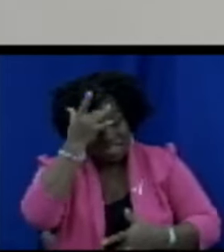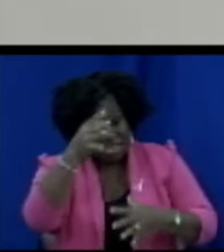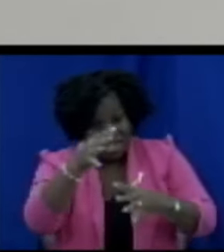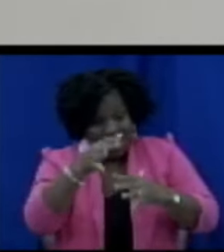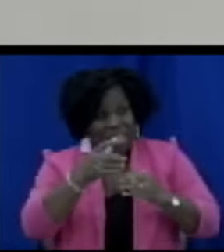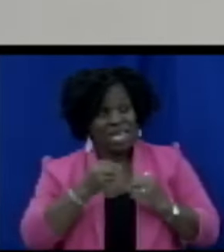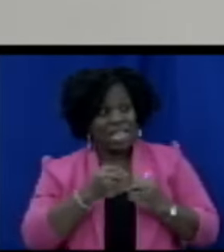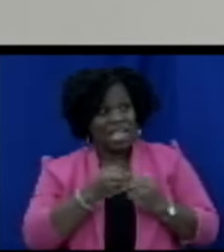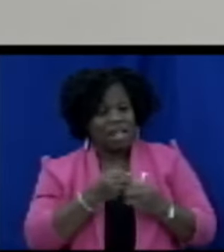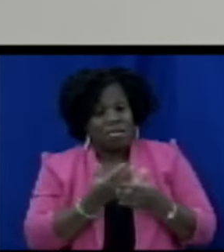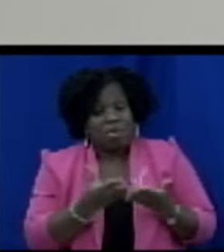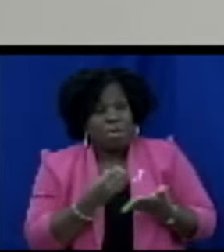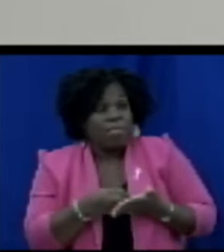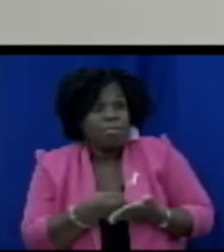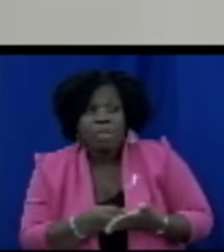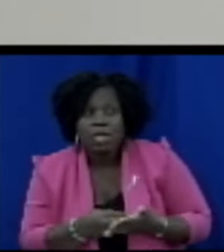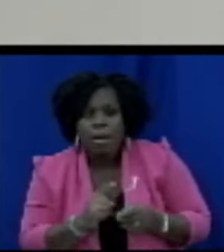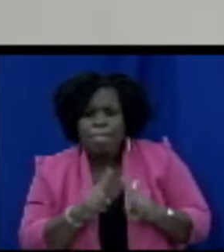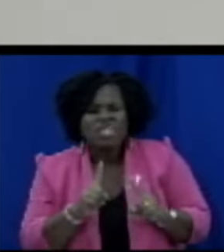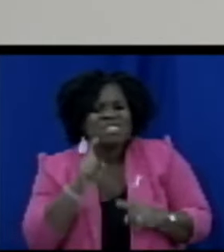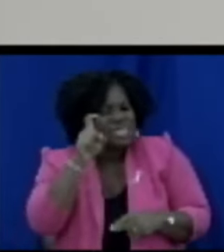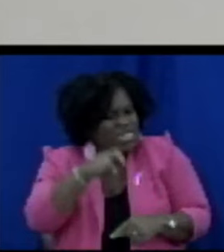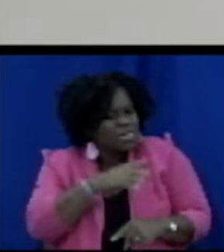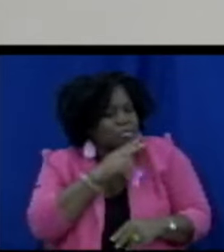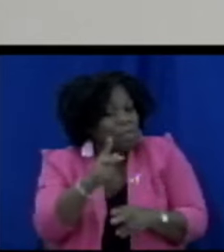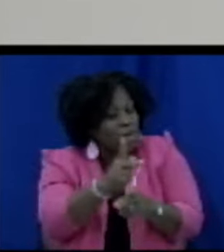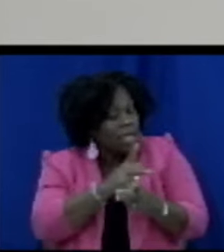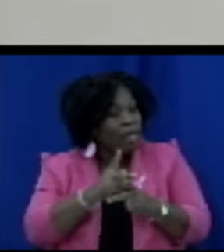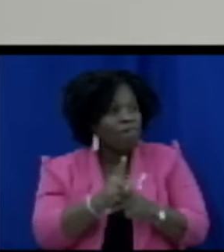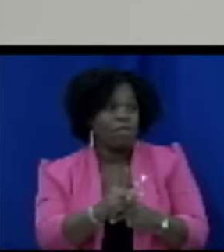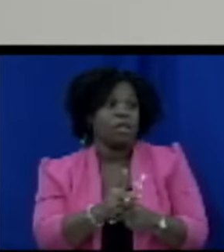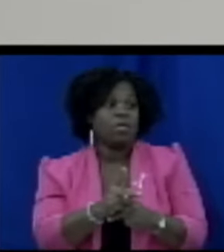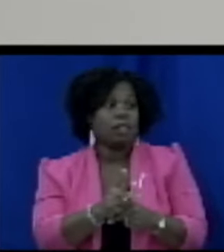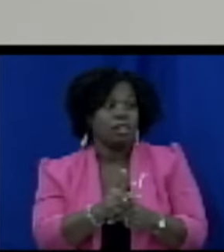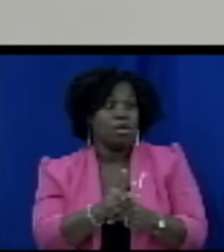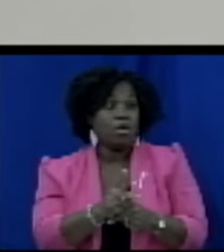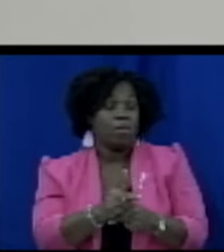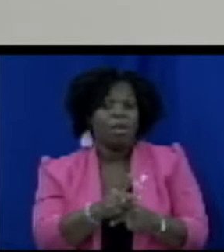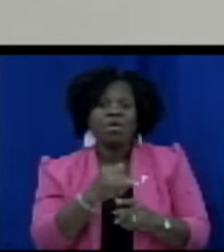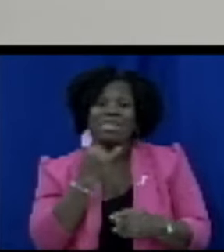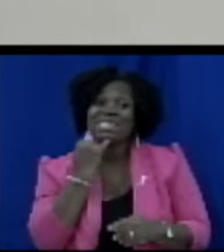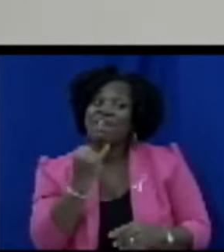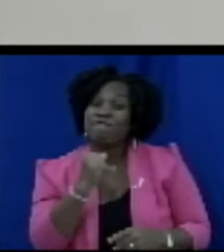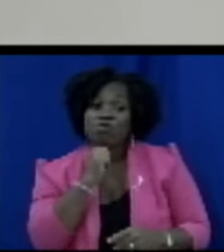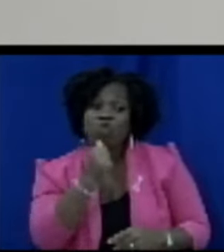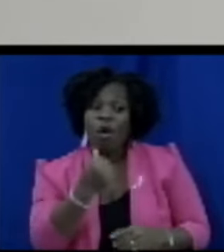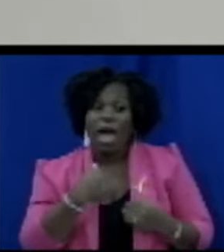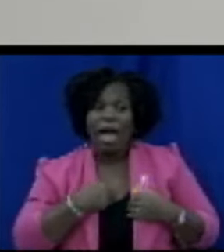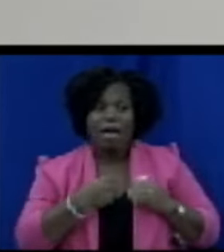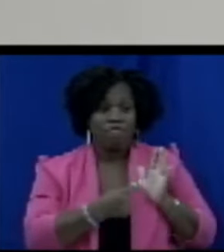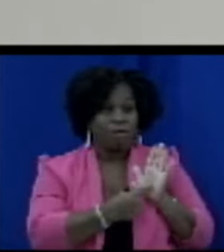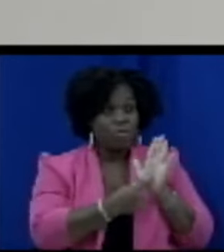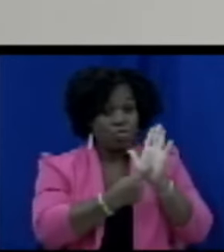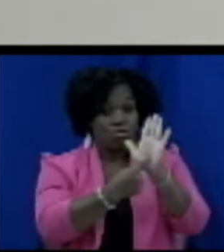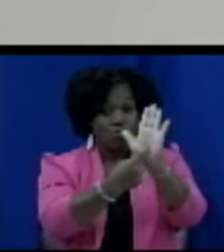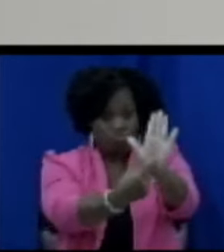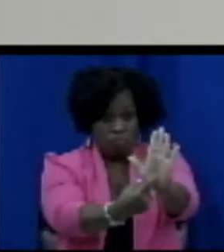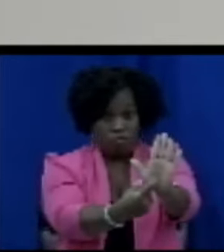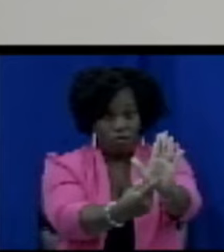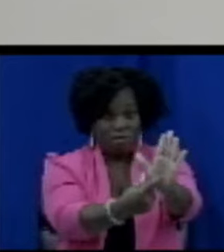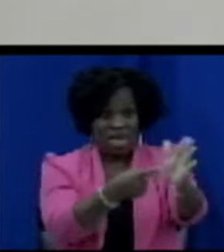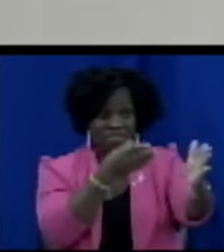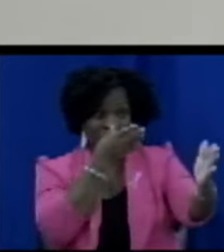that is concerned because unless you can have the proof that that particular product